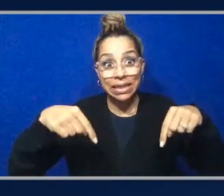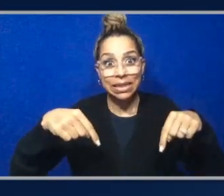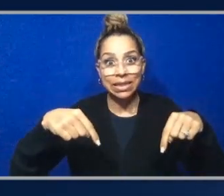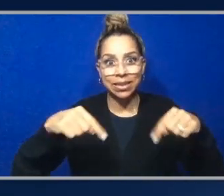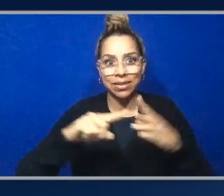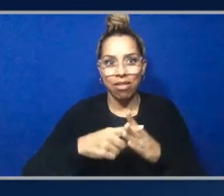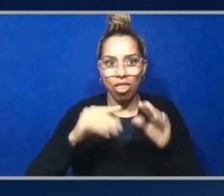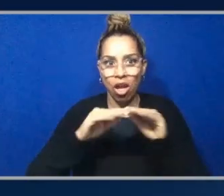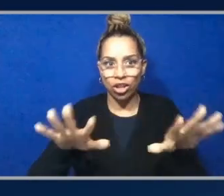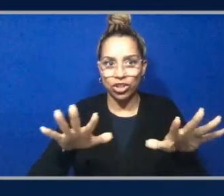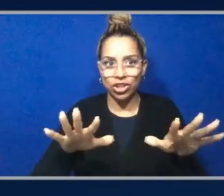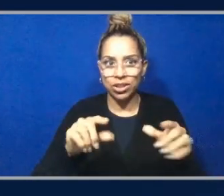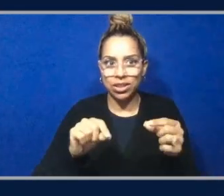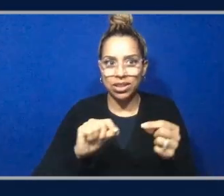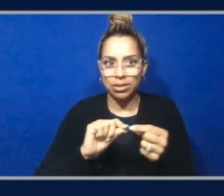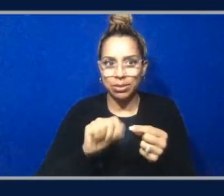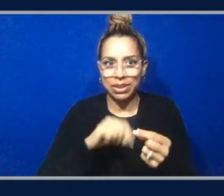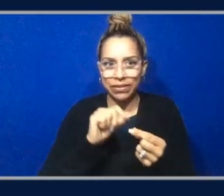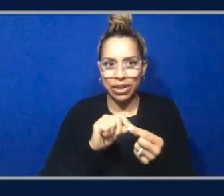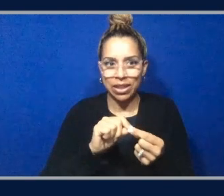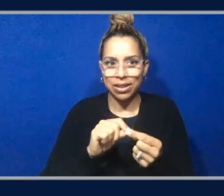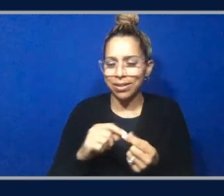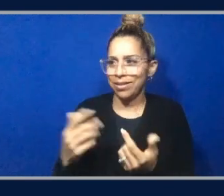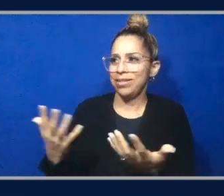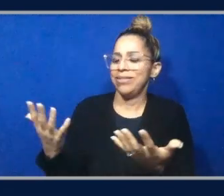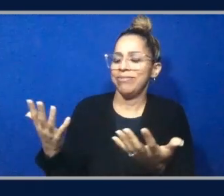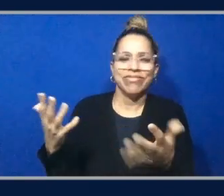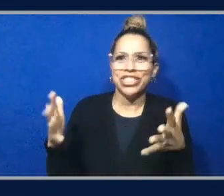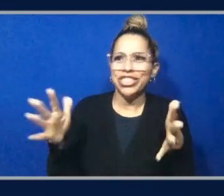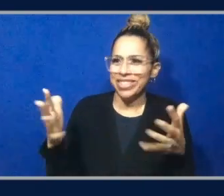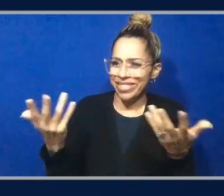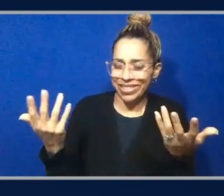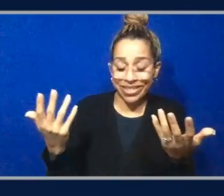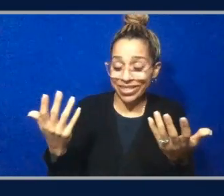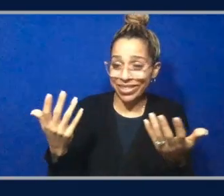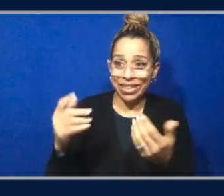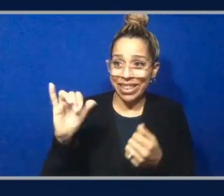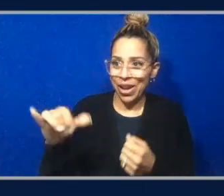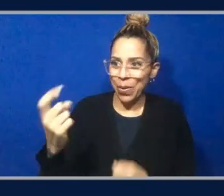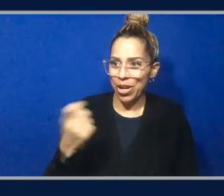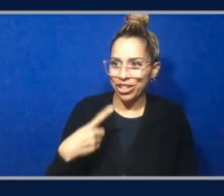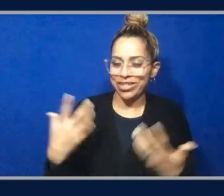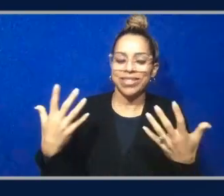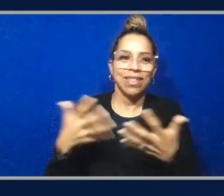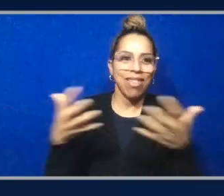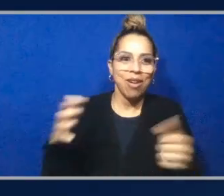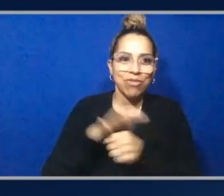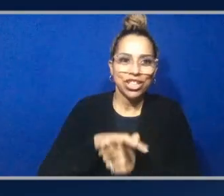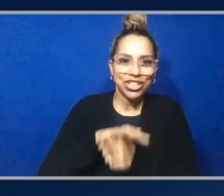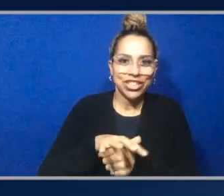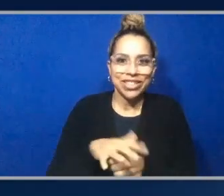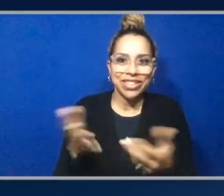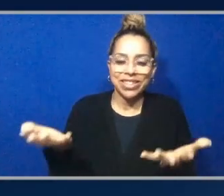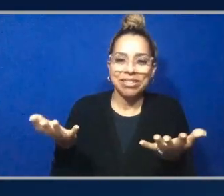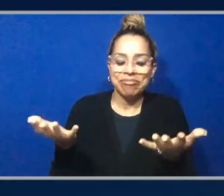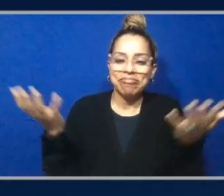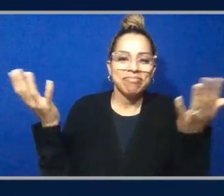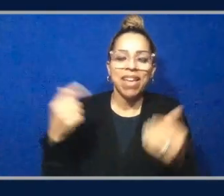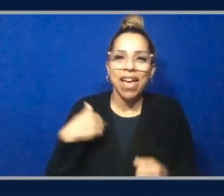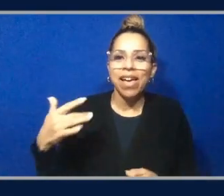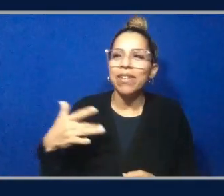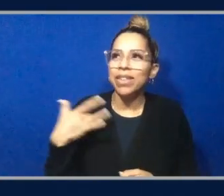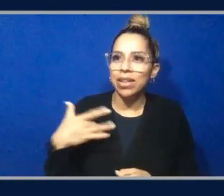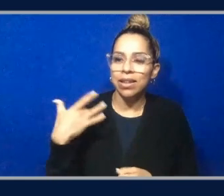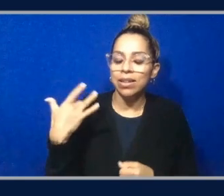that's a loaded question no pressure i would say the biggest thing is that if they want